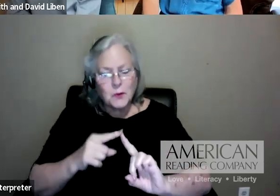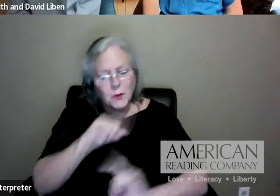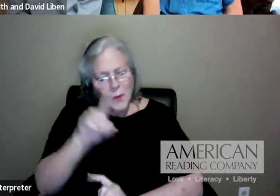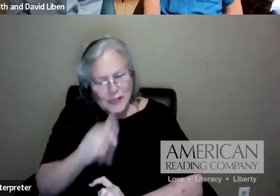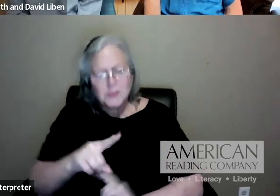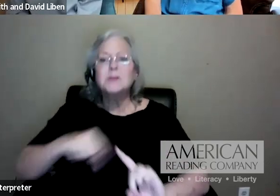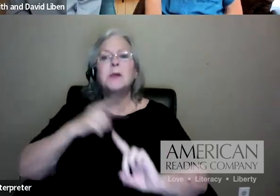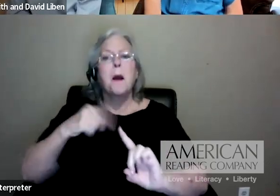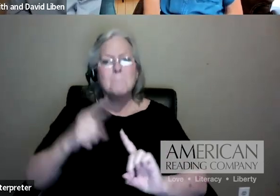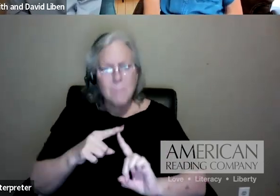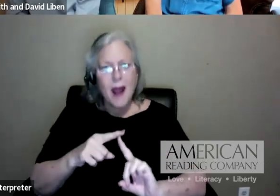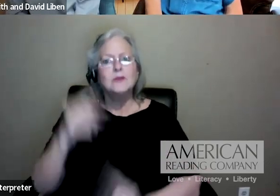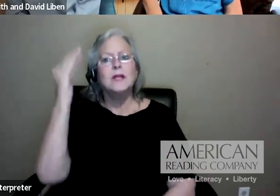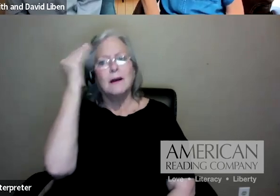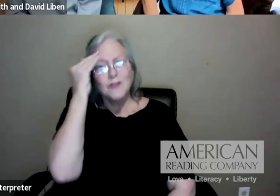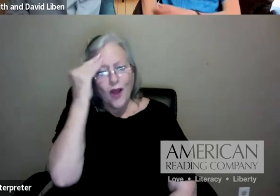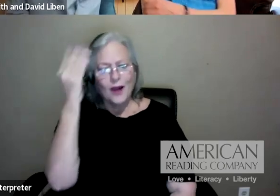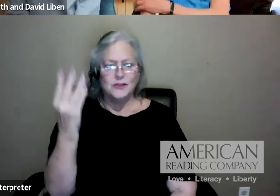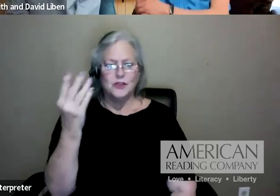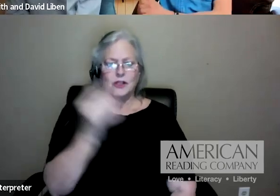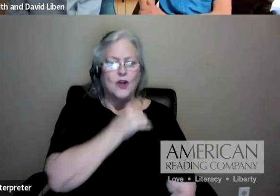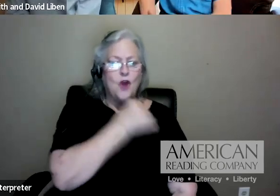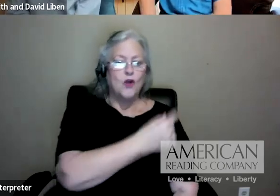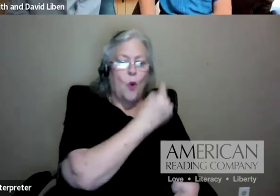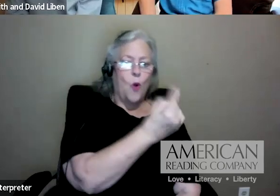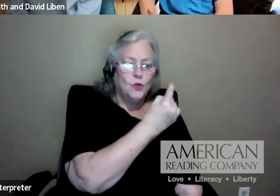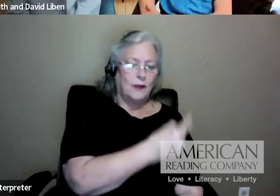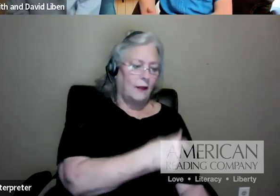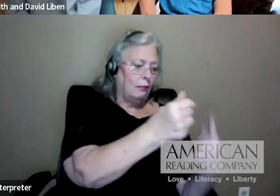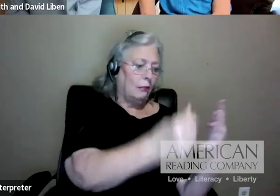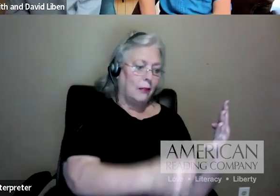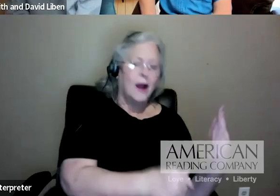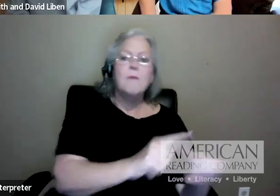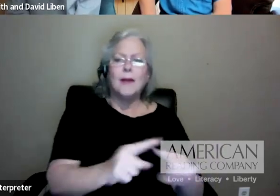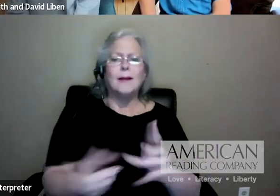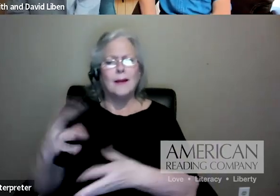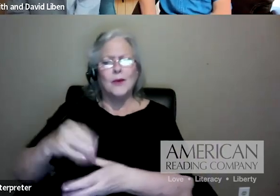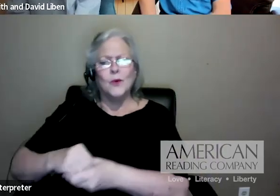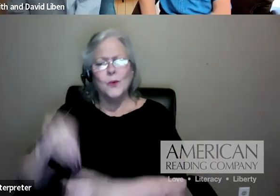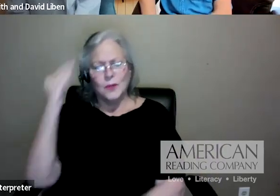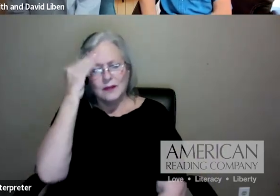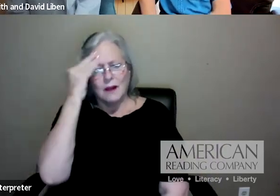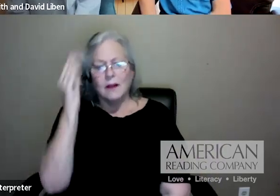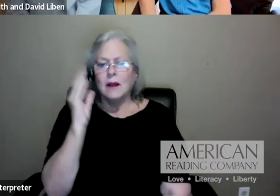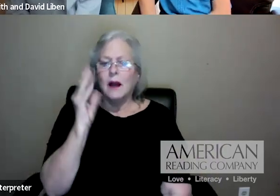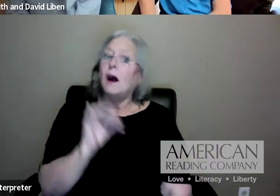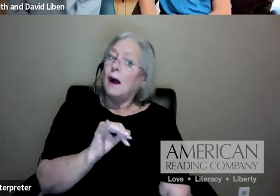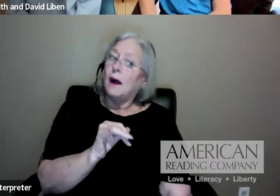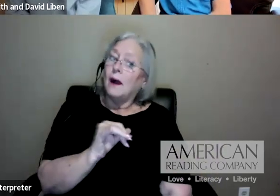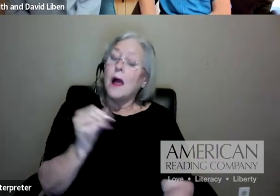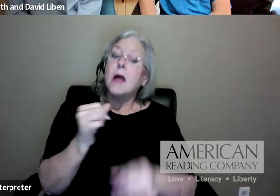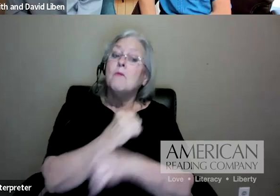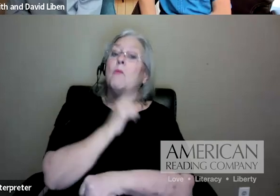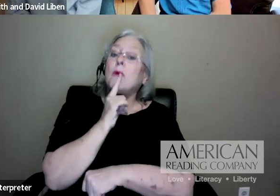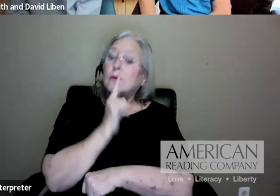strategies. Ask many questions about knowledge. Another shocker, make sure the kids understand the text. Make sure that